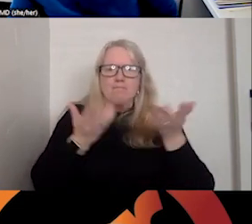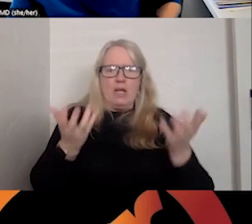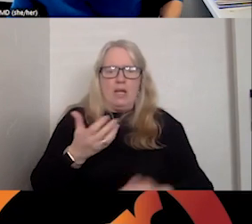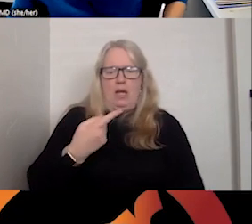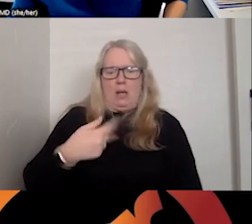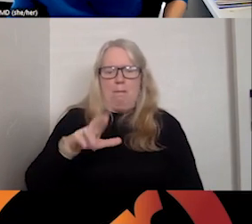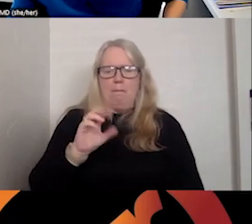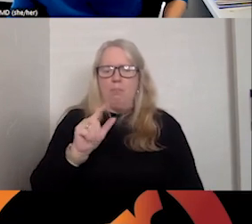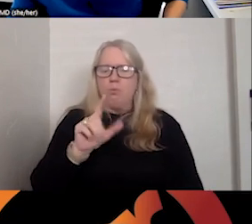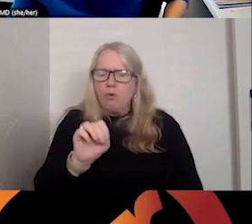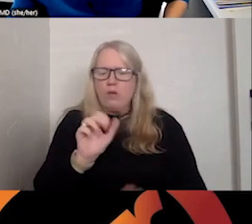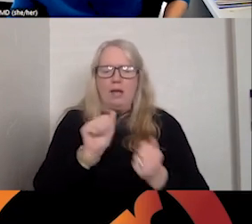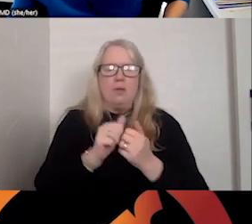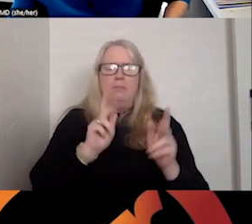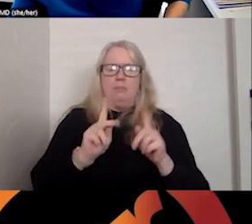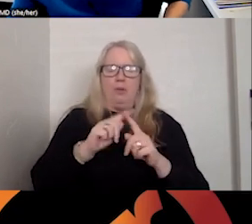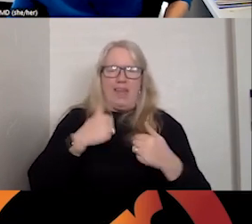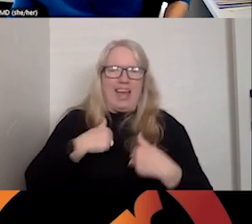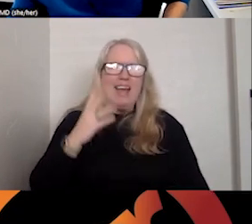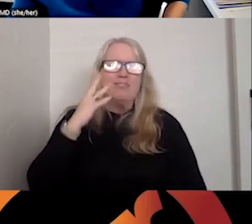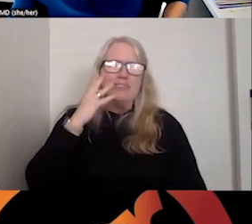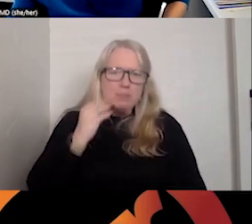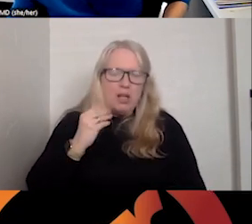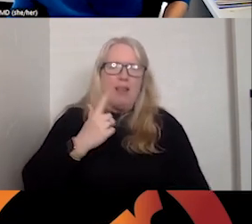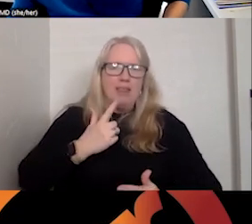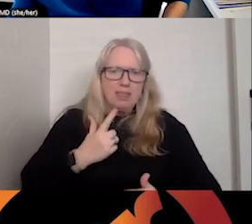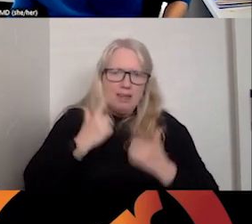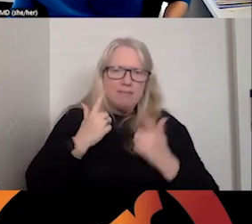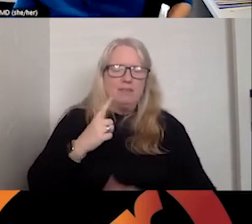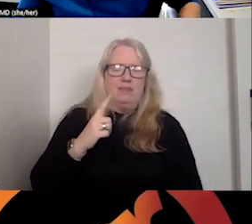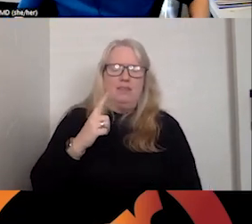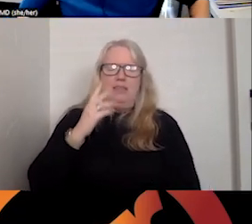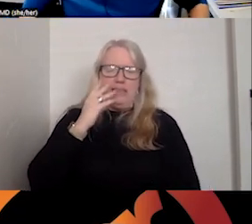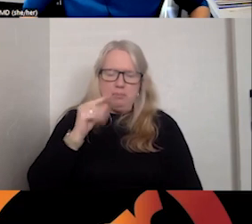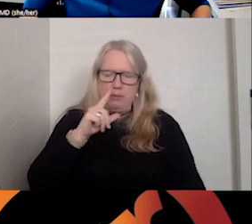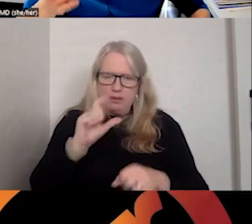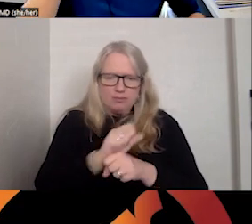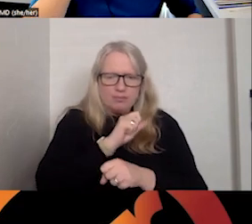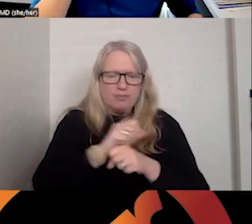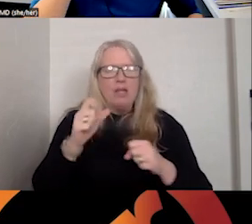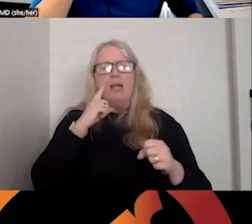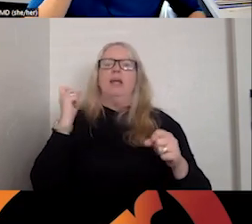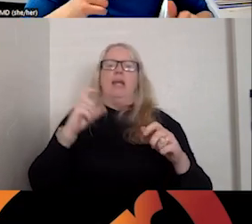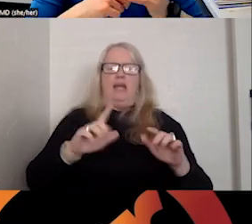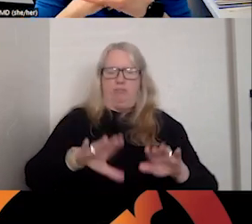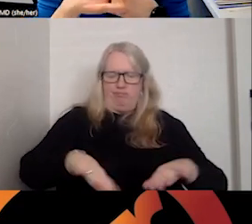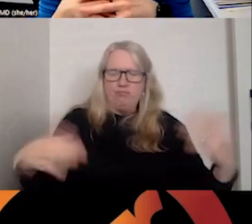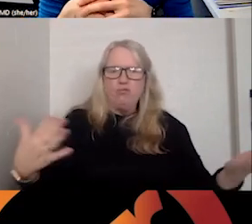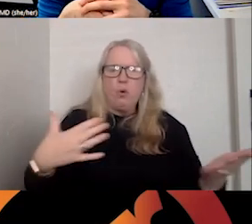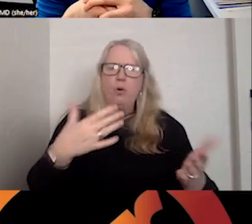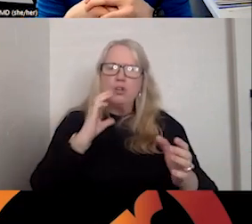of people with lived and living experience to share that and to open those conversations.